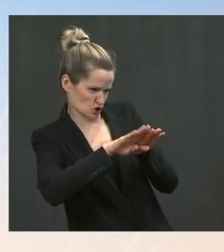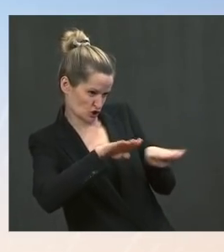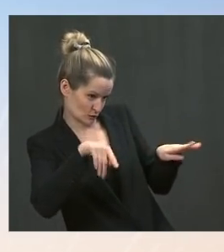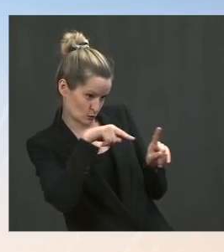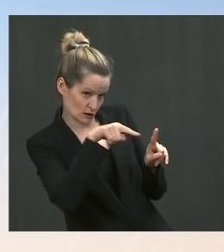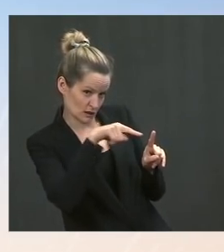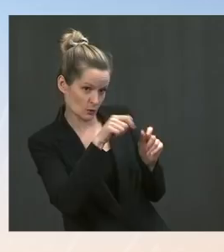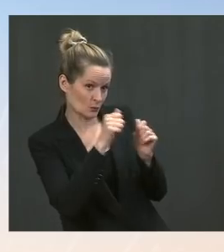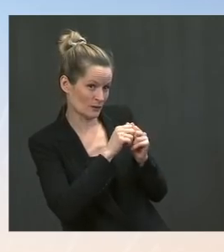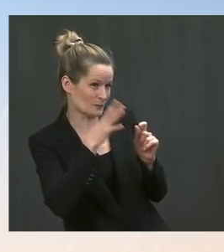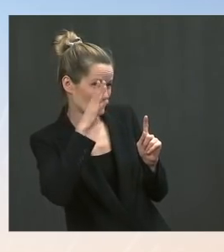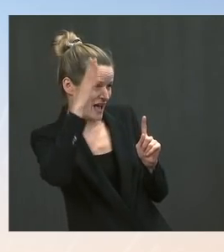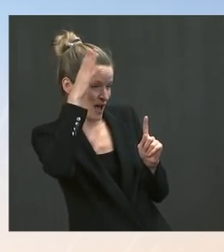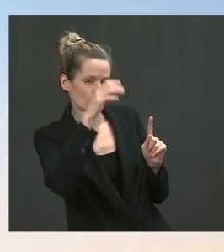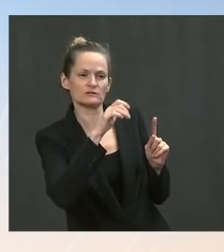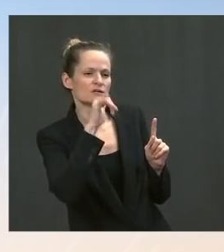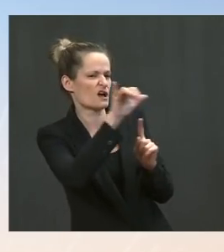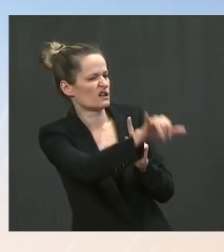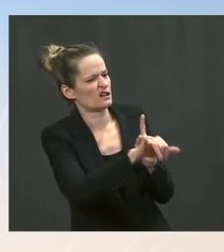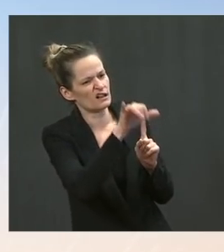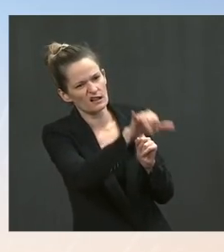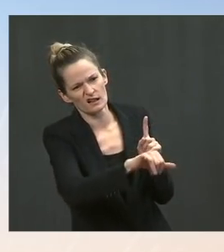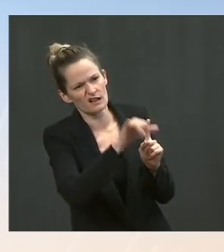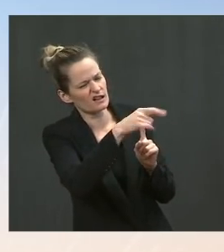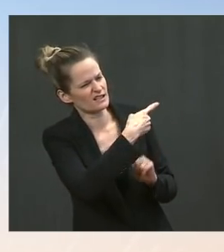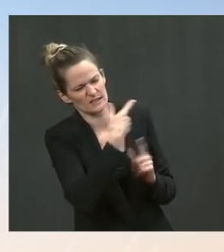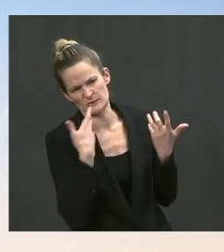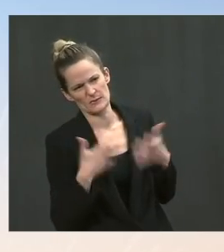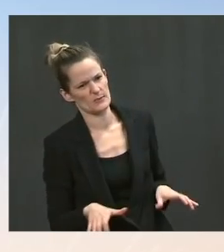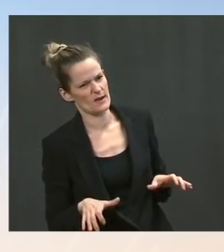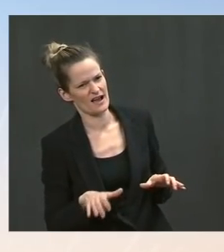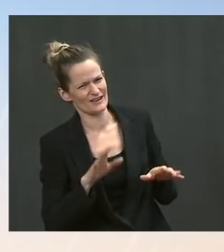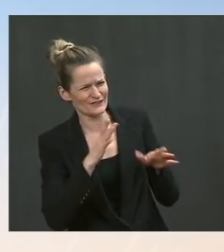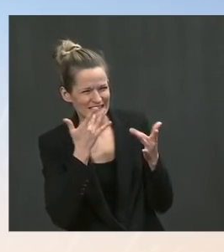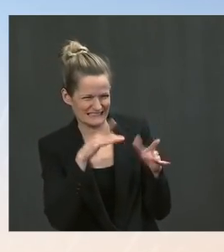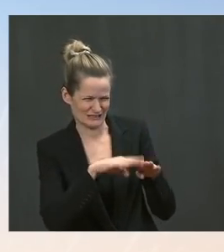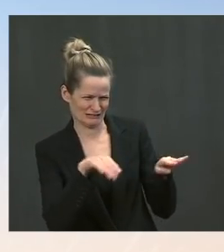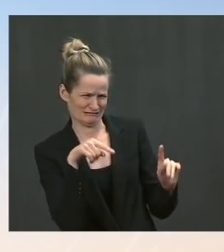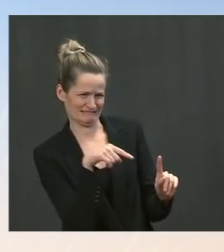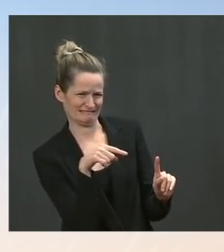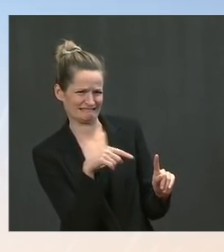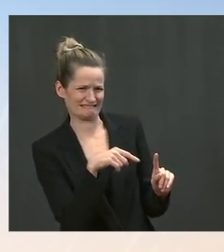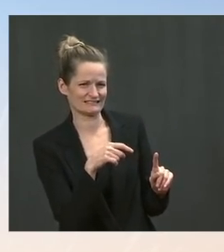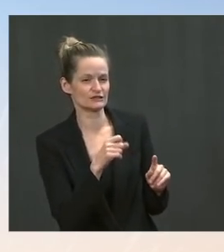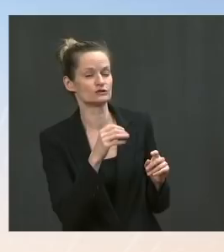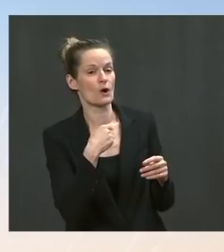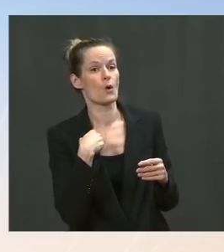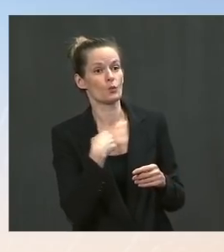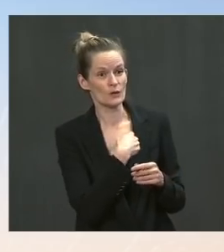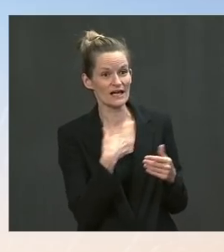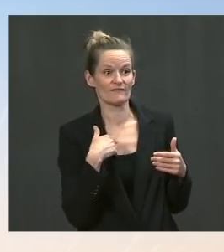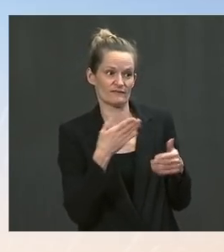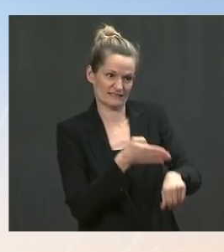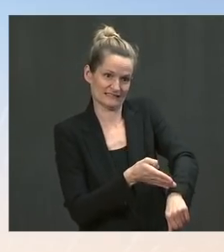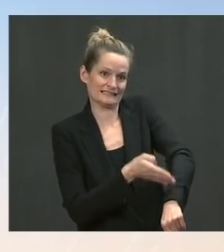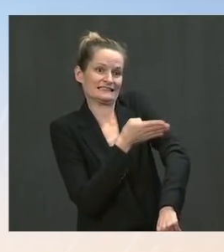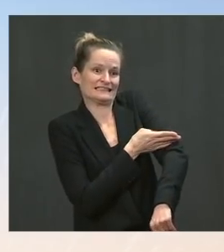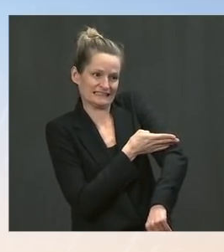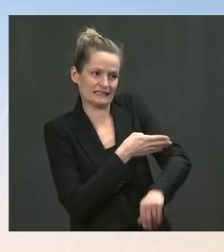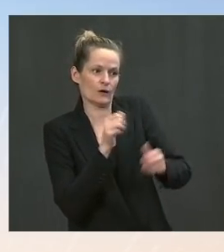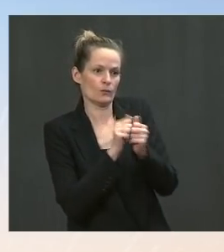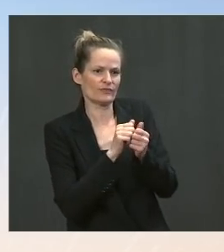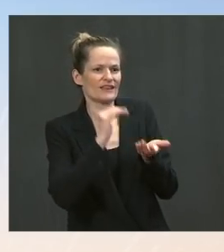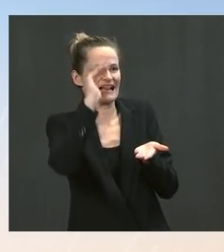members. And we have made a great deal of progress on reducing the number of hours, as you know, that children are in Border Patrol